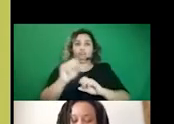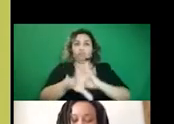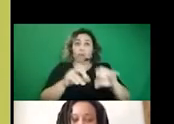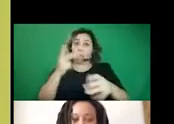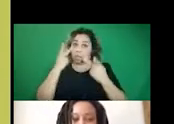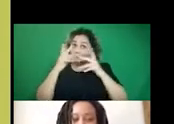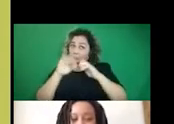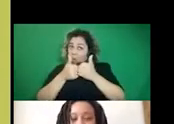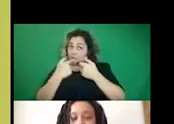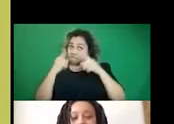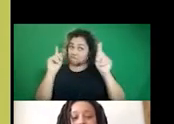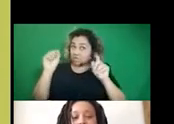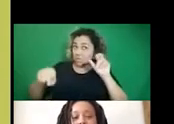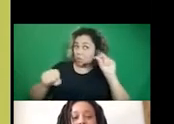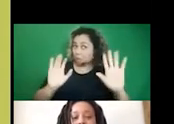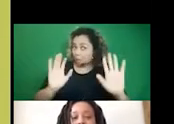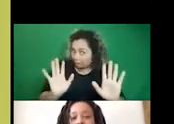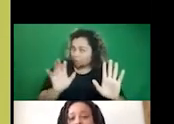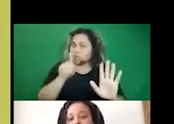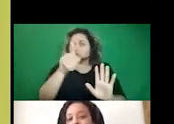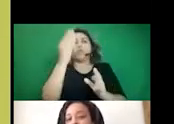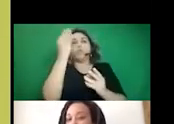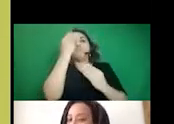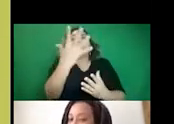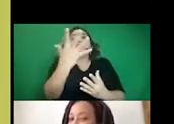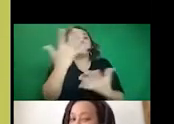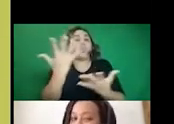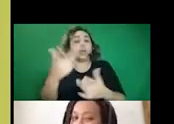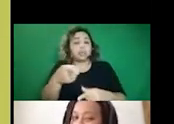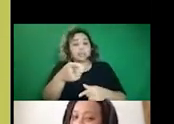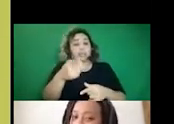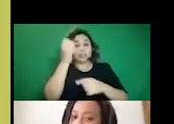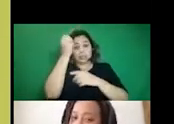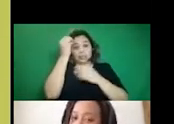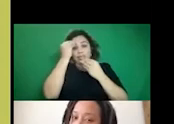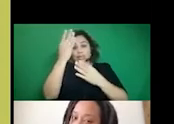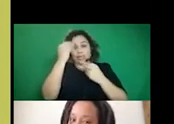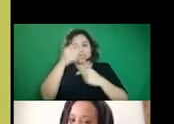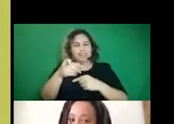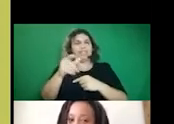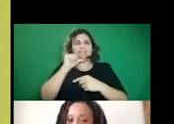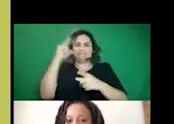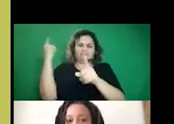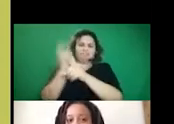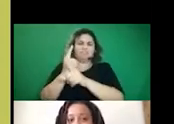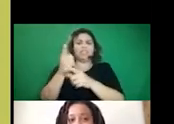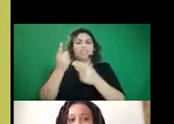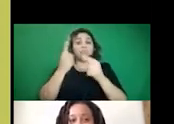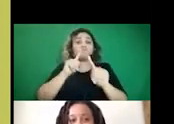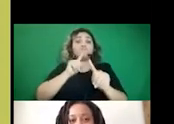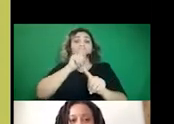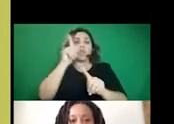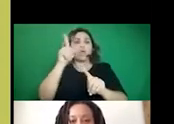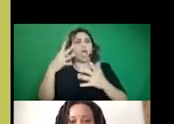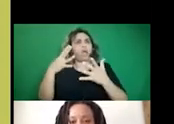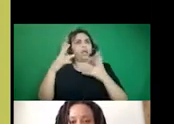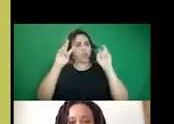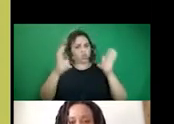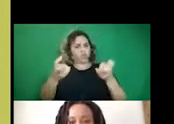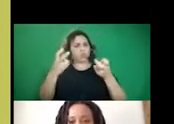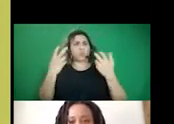Um, disinformation is the most pressing issue of our time.